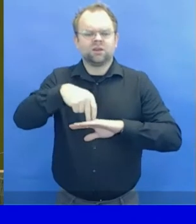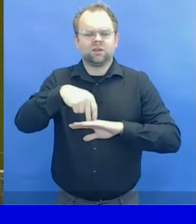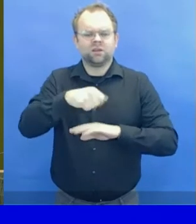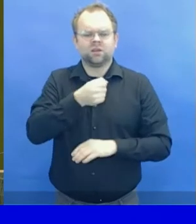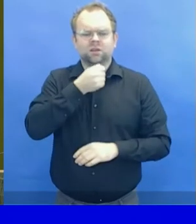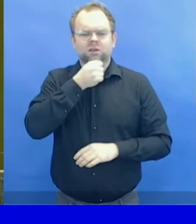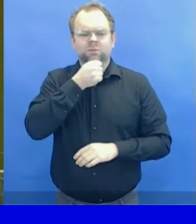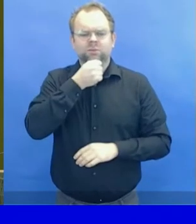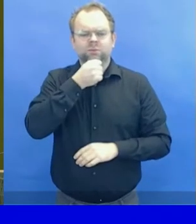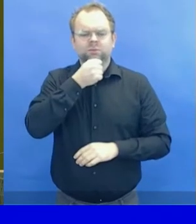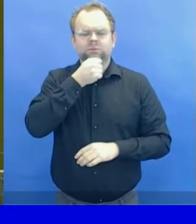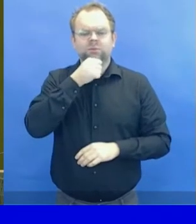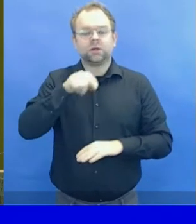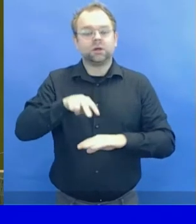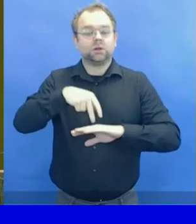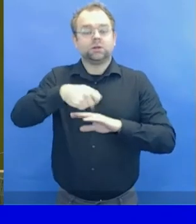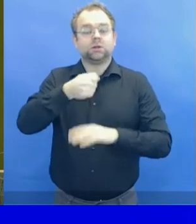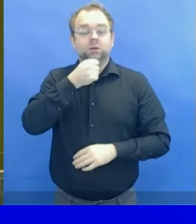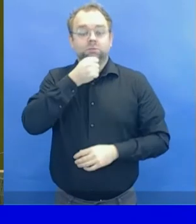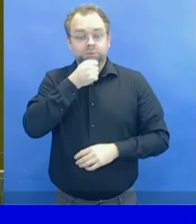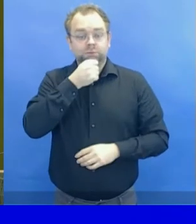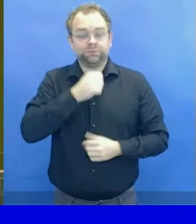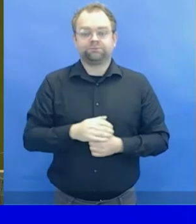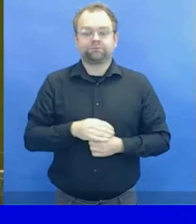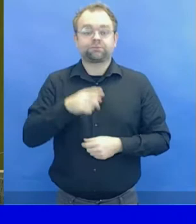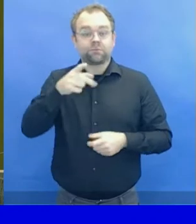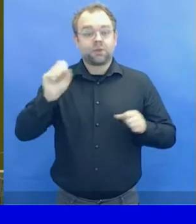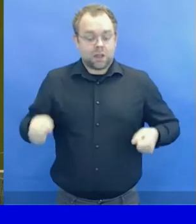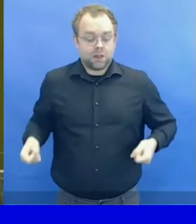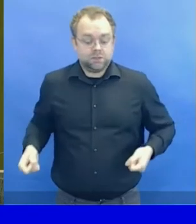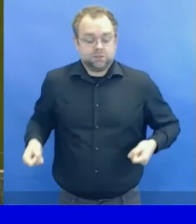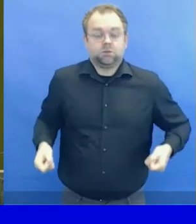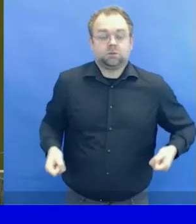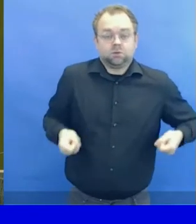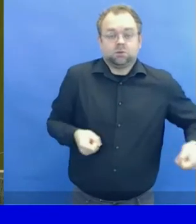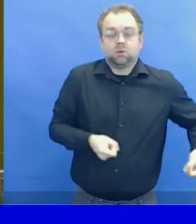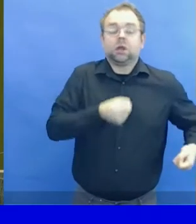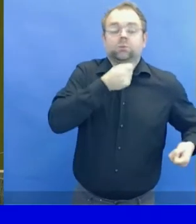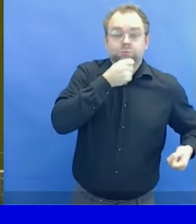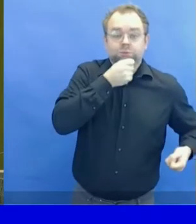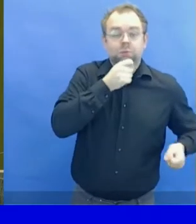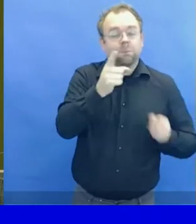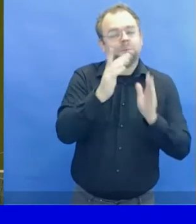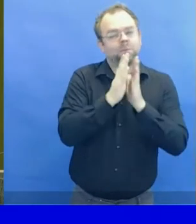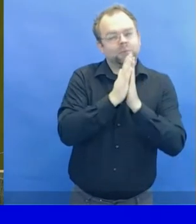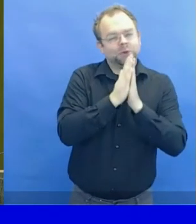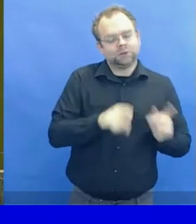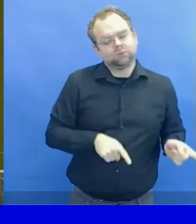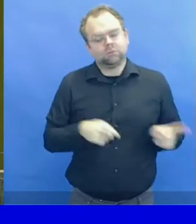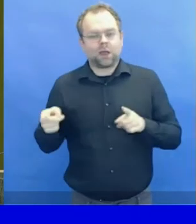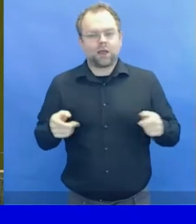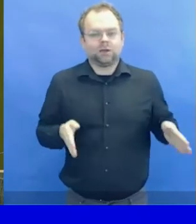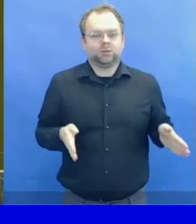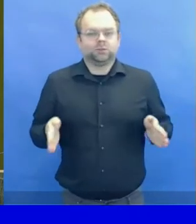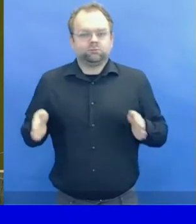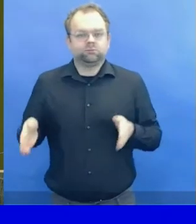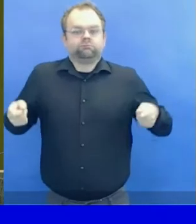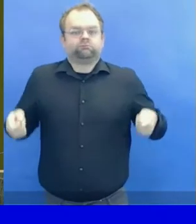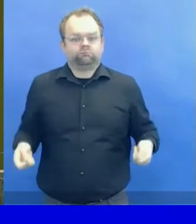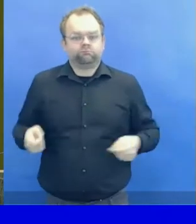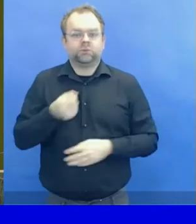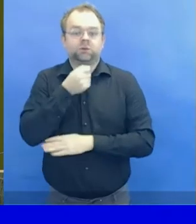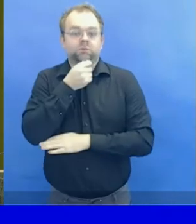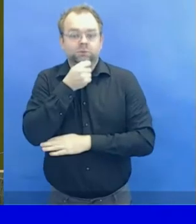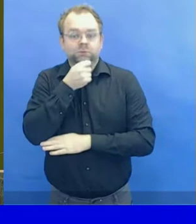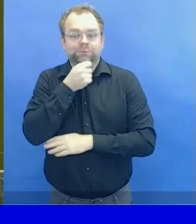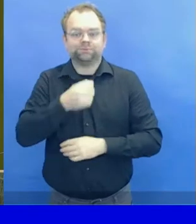Distinguished representatives, part of the occupational safety and health plan of this meeting includes the possibility of follow